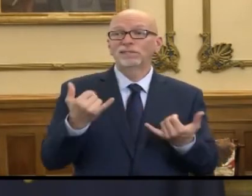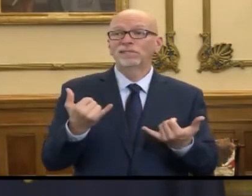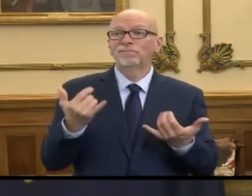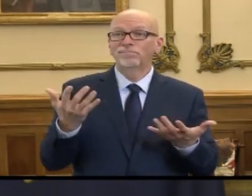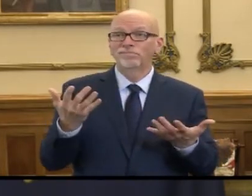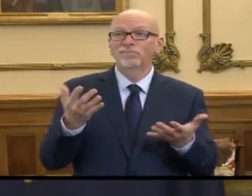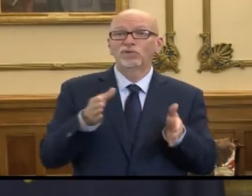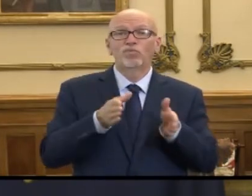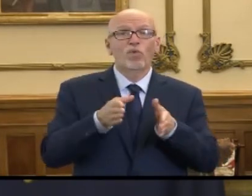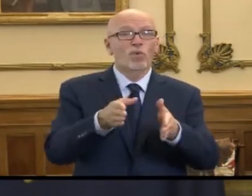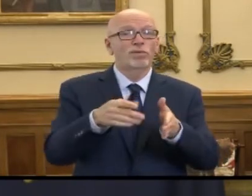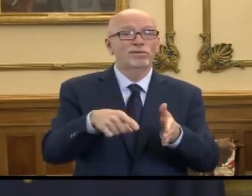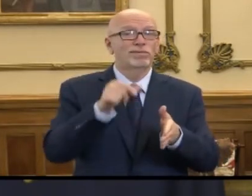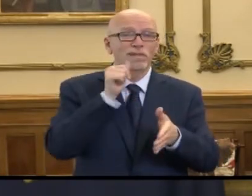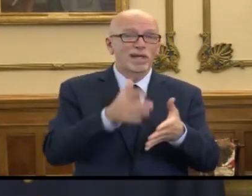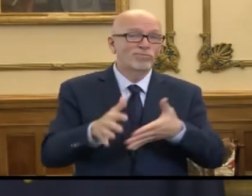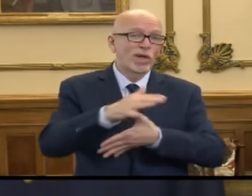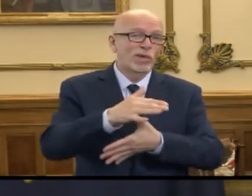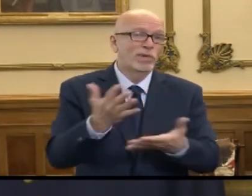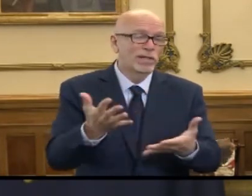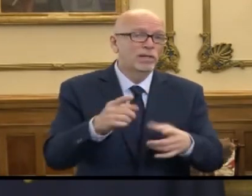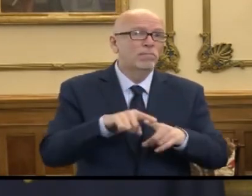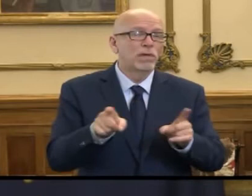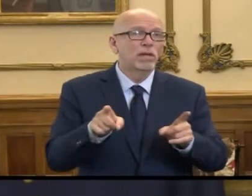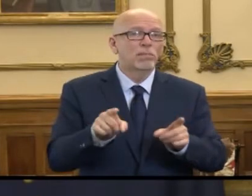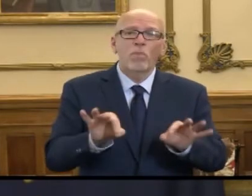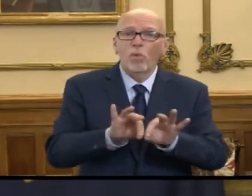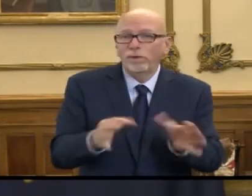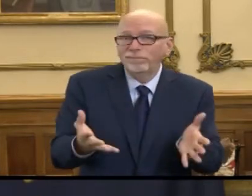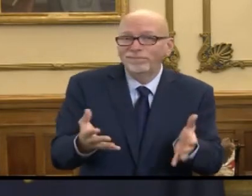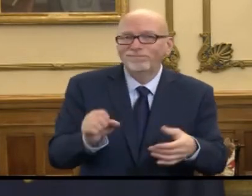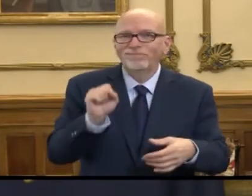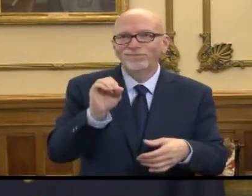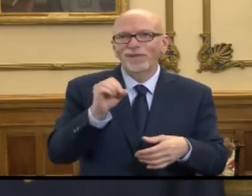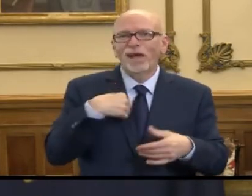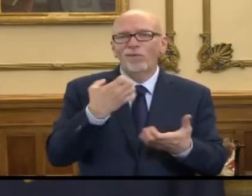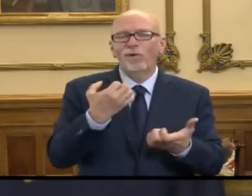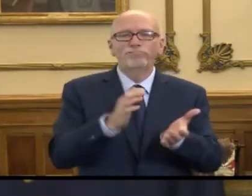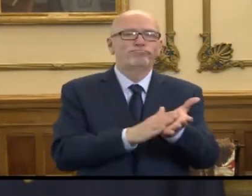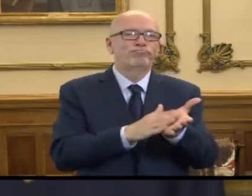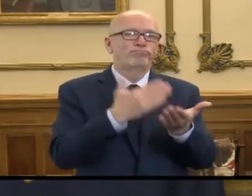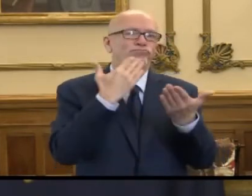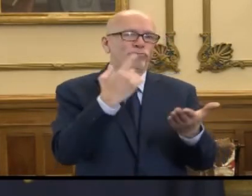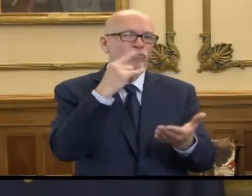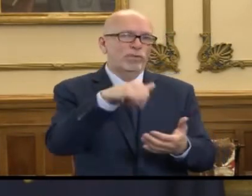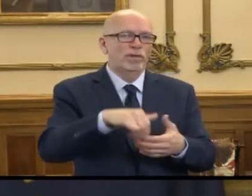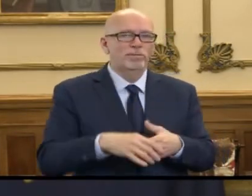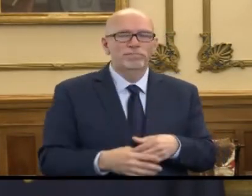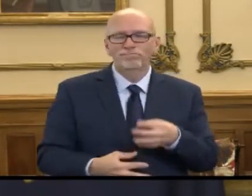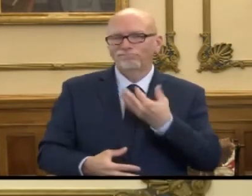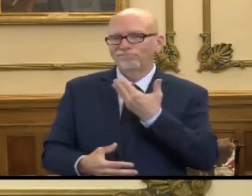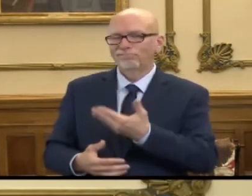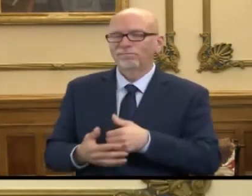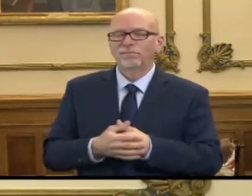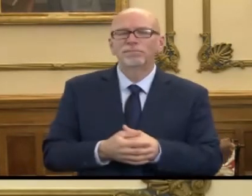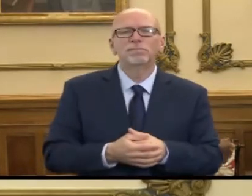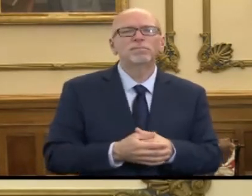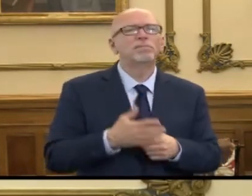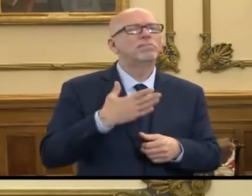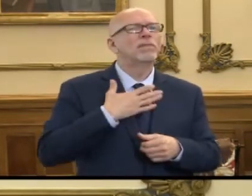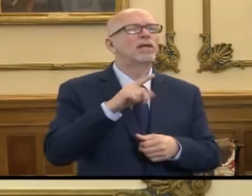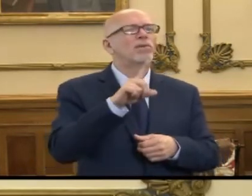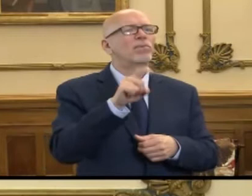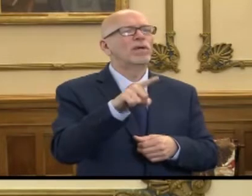roads aren't necessarily your priority, but they are important. So I did want to give you a shout out. Well, thank you, Kathy. I think my